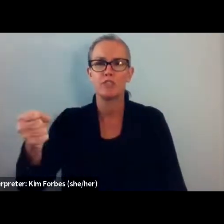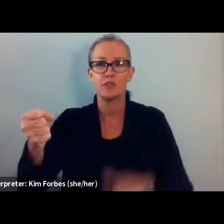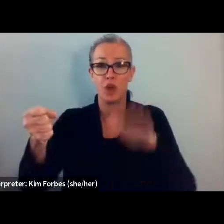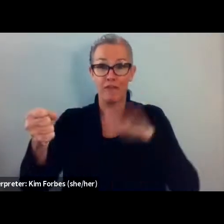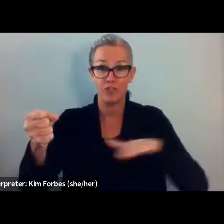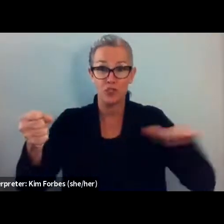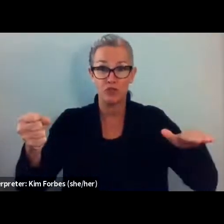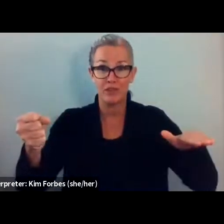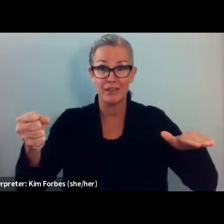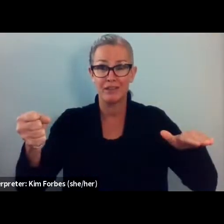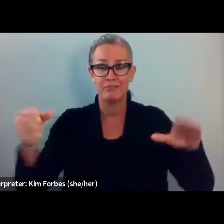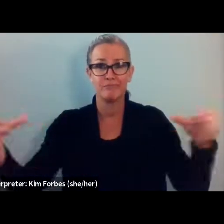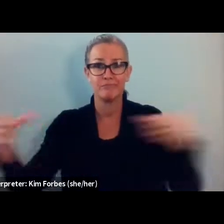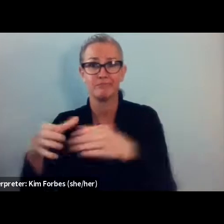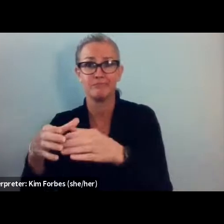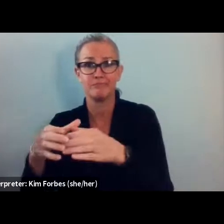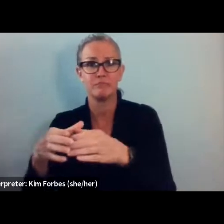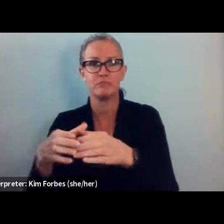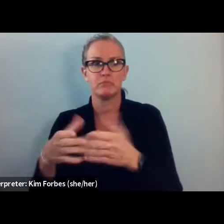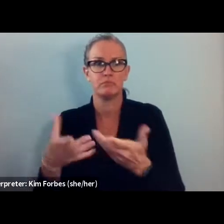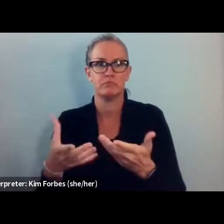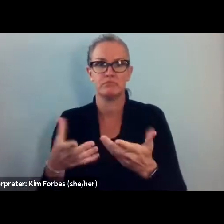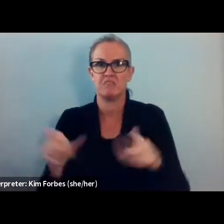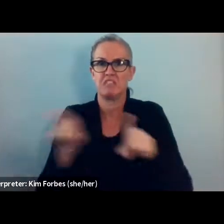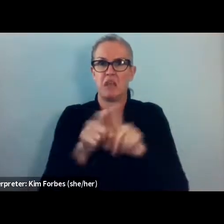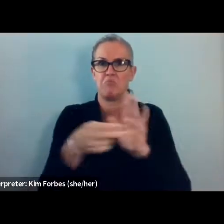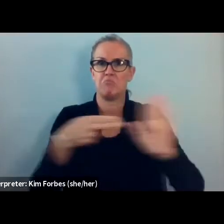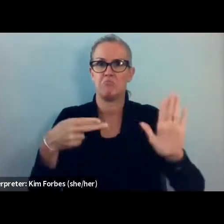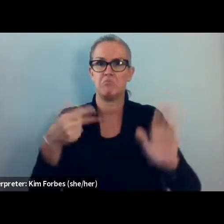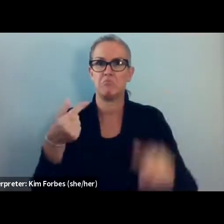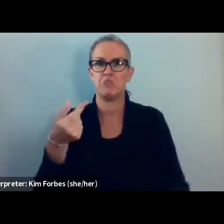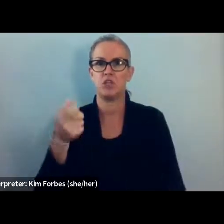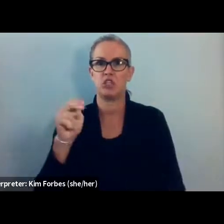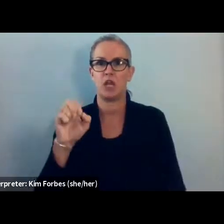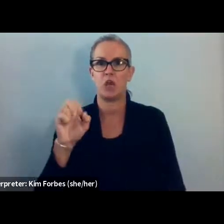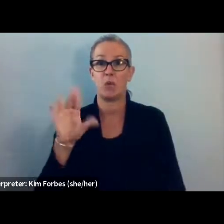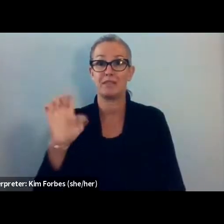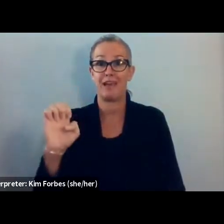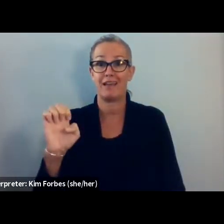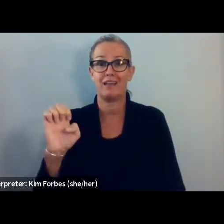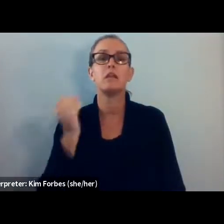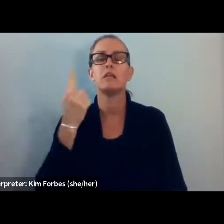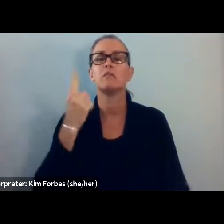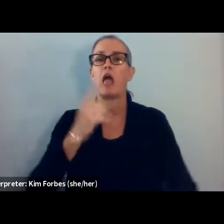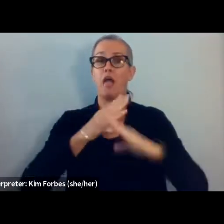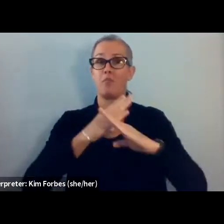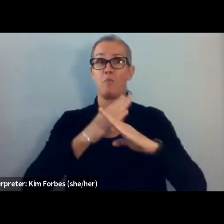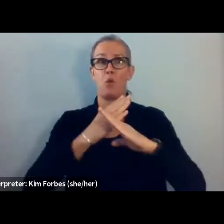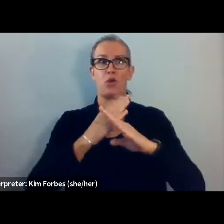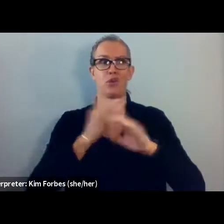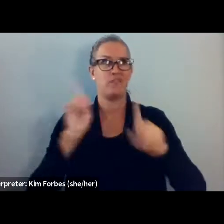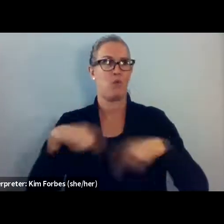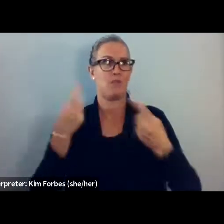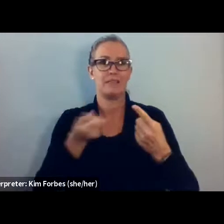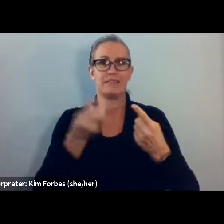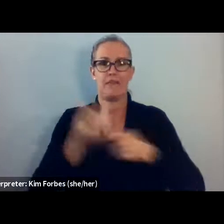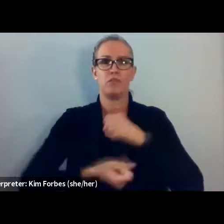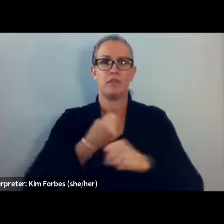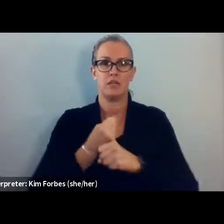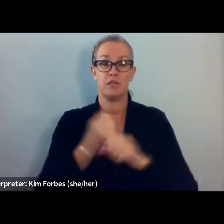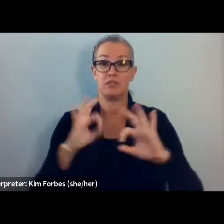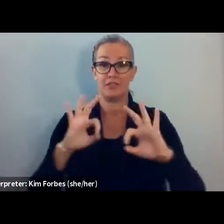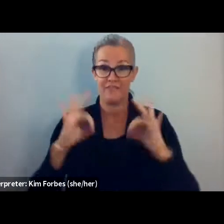to another can also be considered genocide. And what we have had at the border for the last several years is, obviously, we've had family